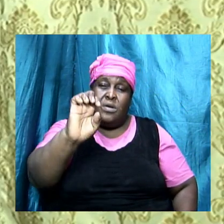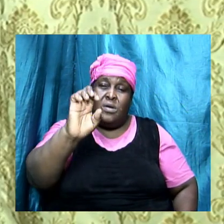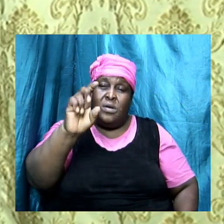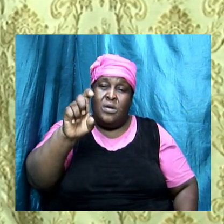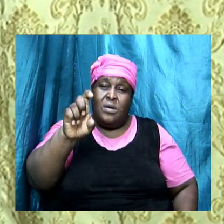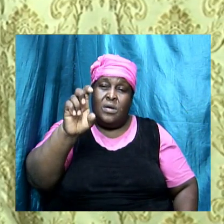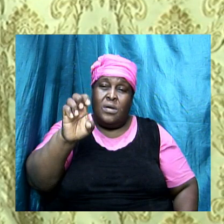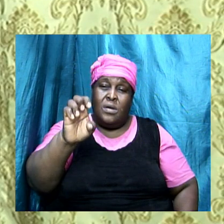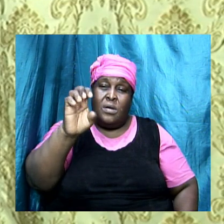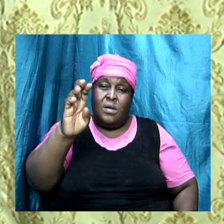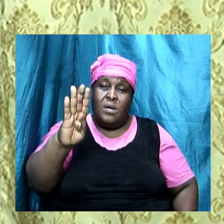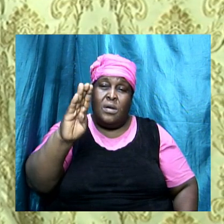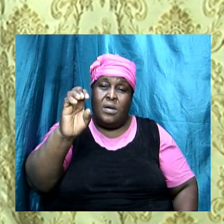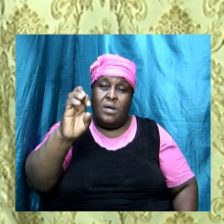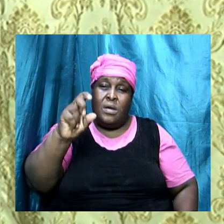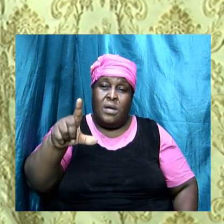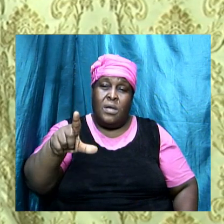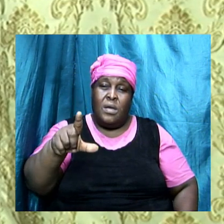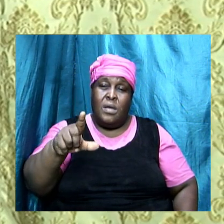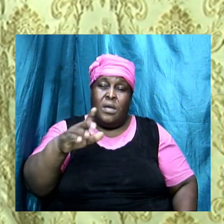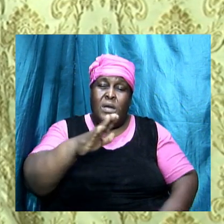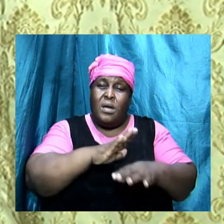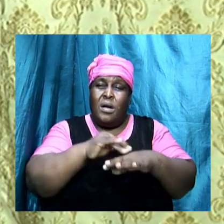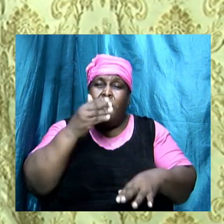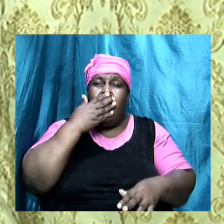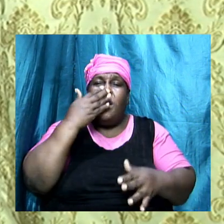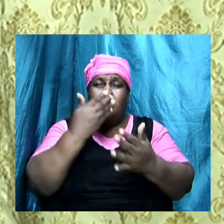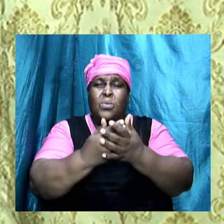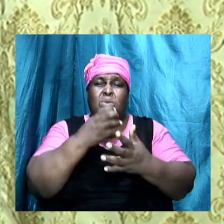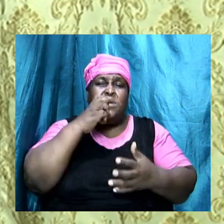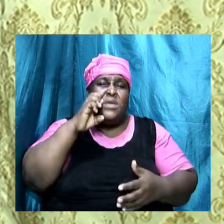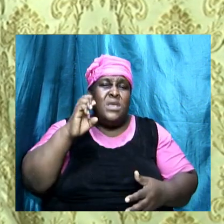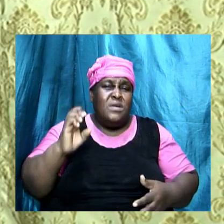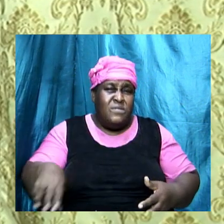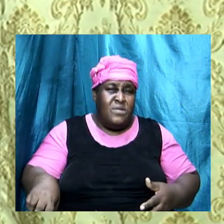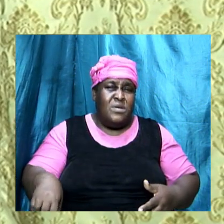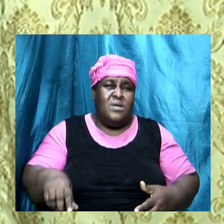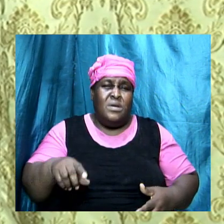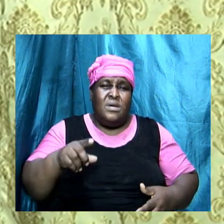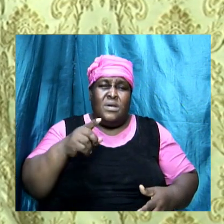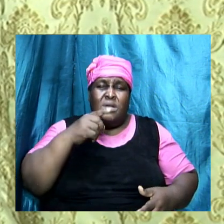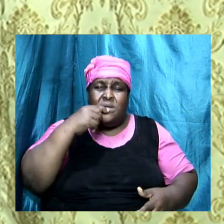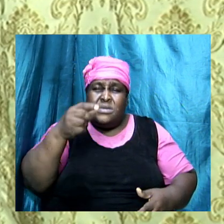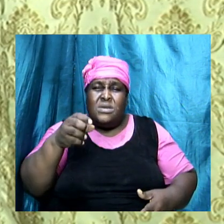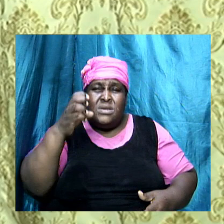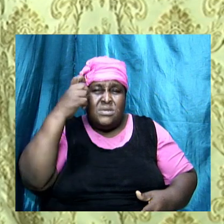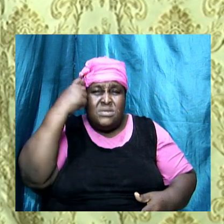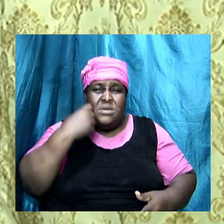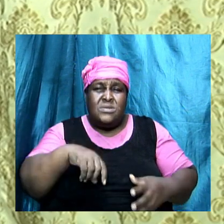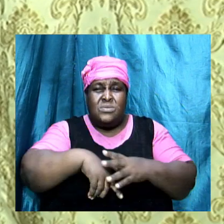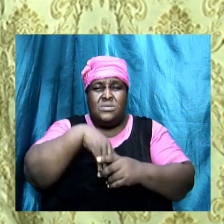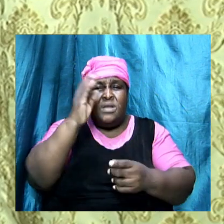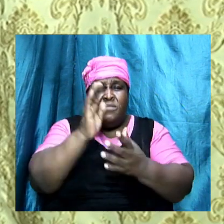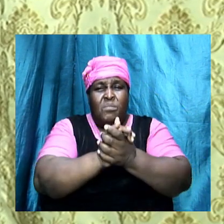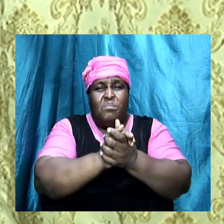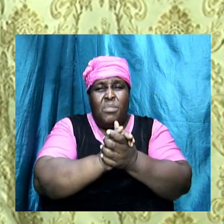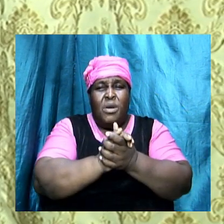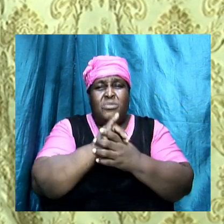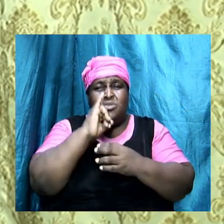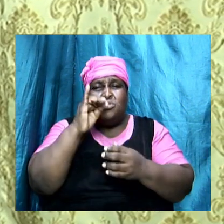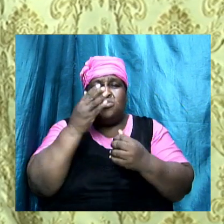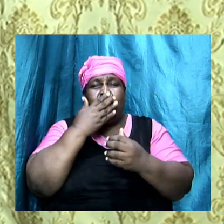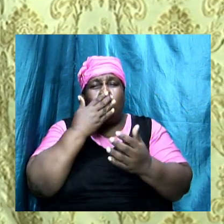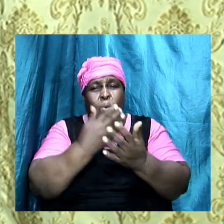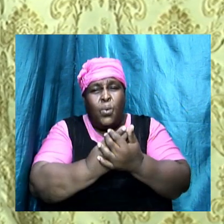they call good evil they are told that sex outside of marriage is good as long as you are in love and as long as you